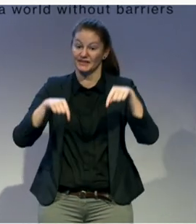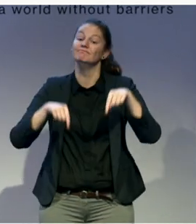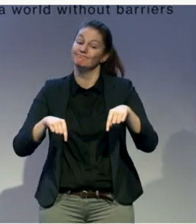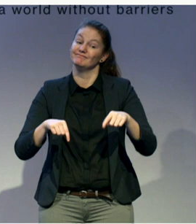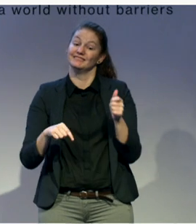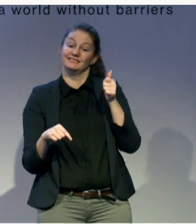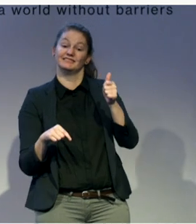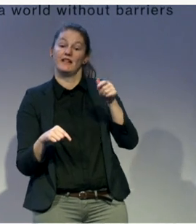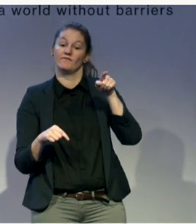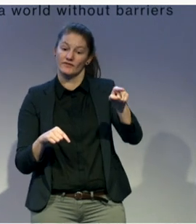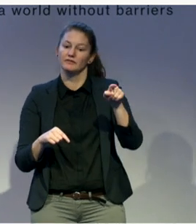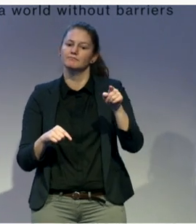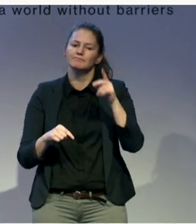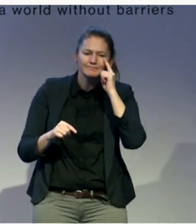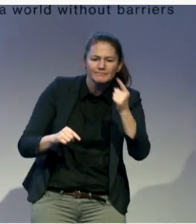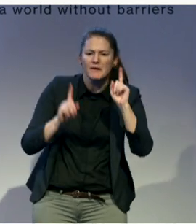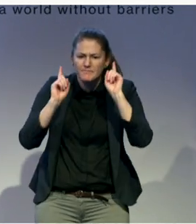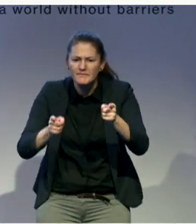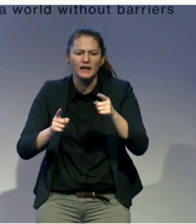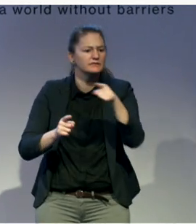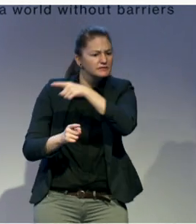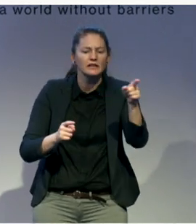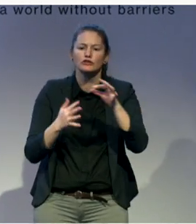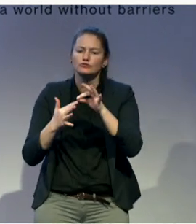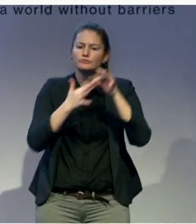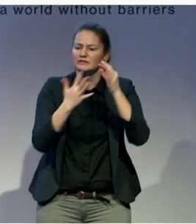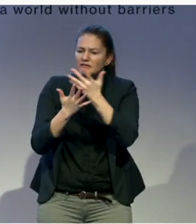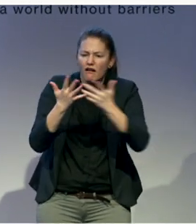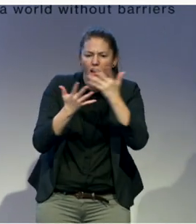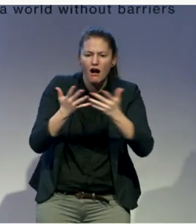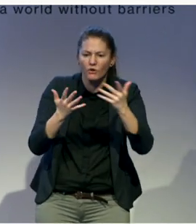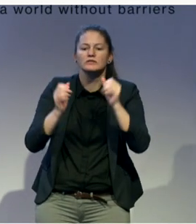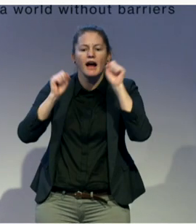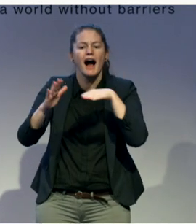to guarantee access to voting and running as a candidate in any election activities.